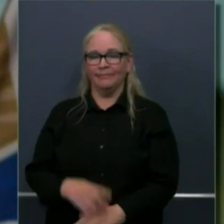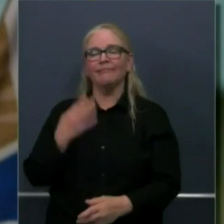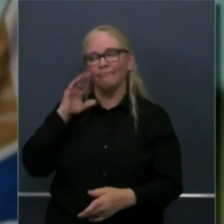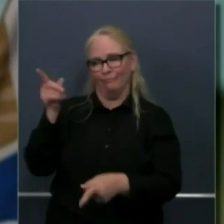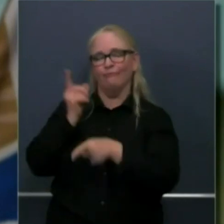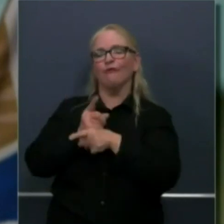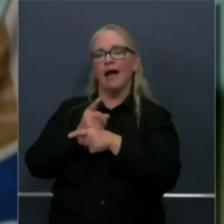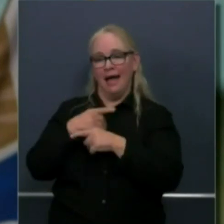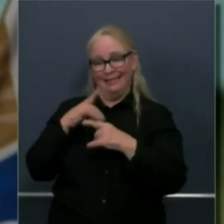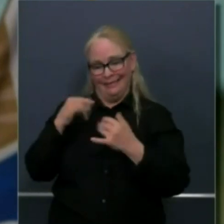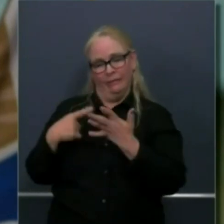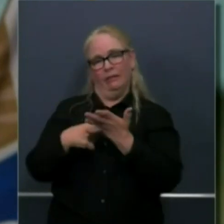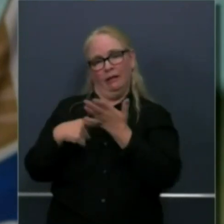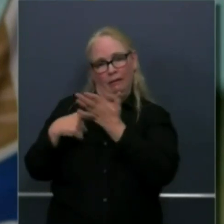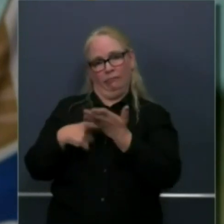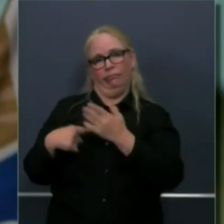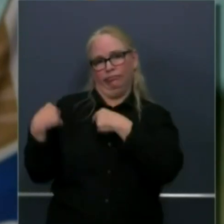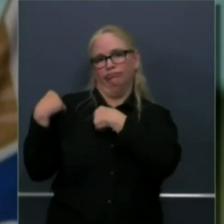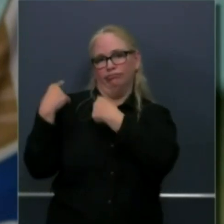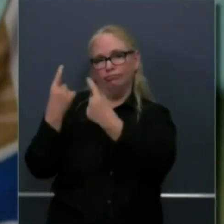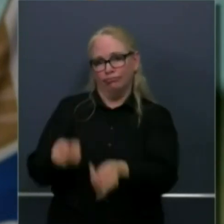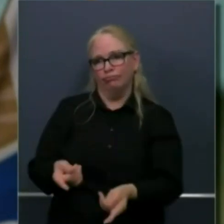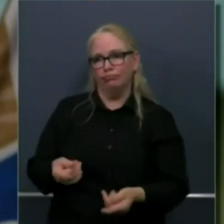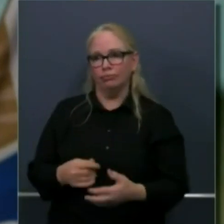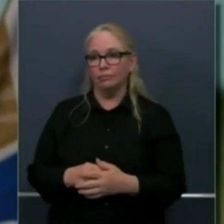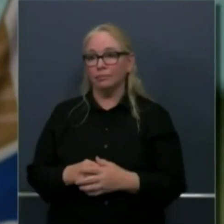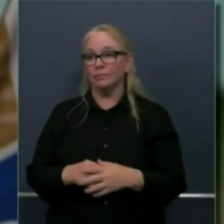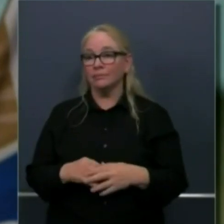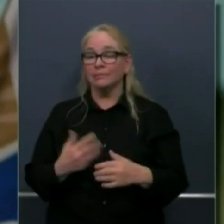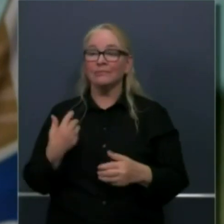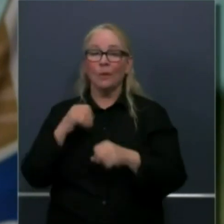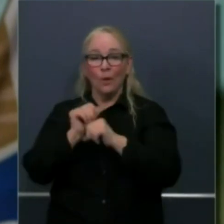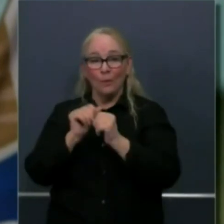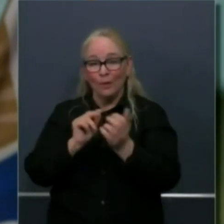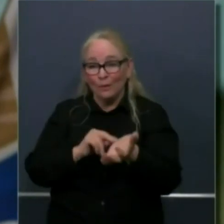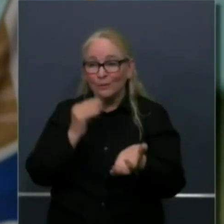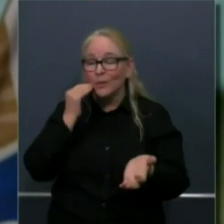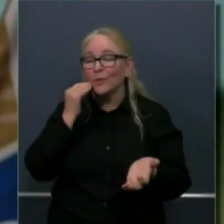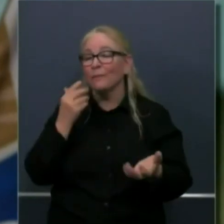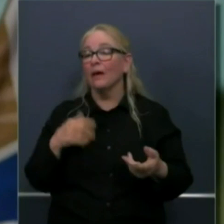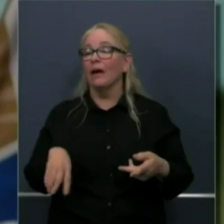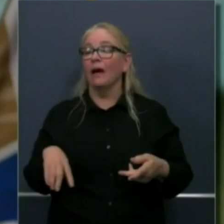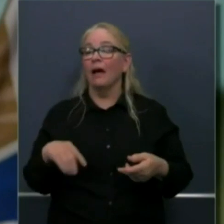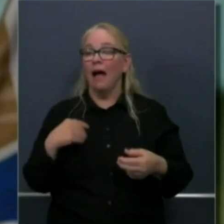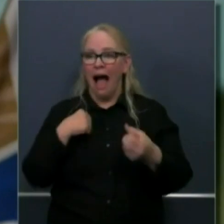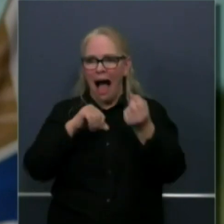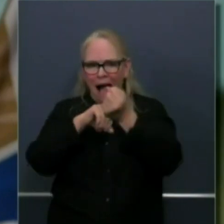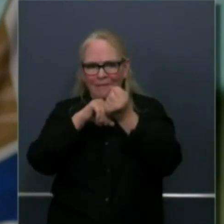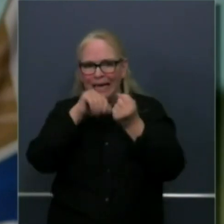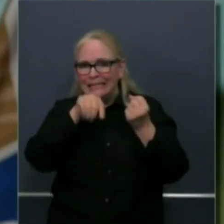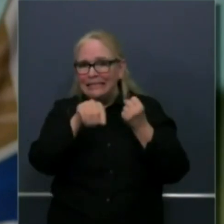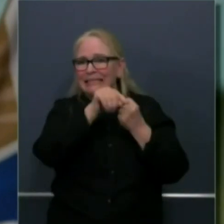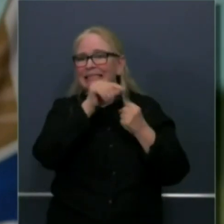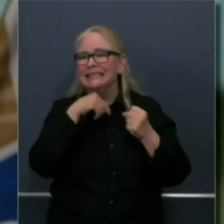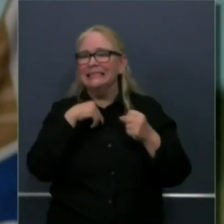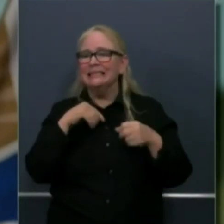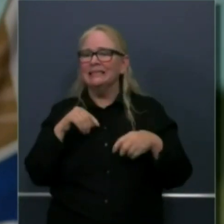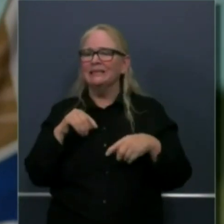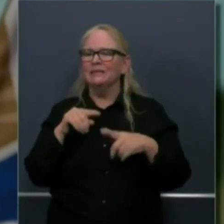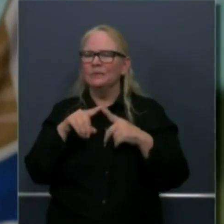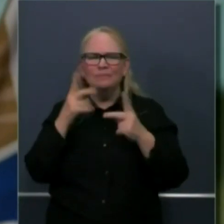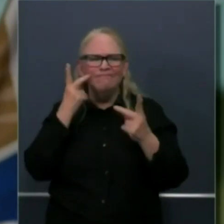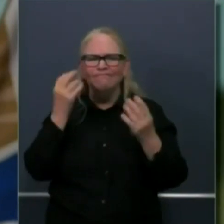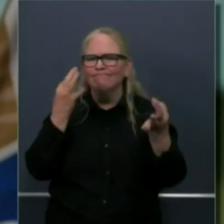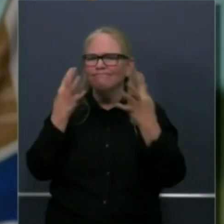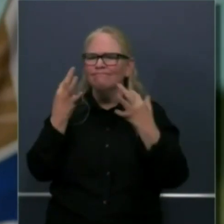really working with our nursing home operators and advocates across the state to understand the best way to ensure